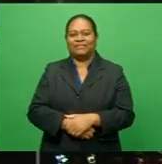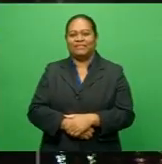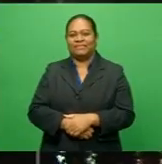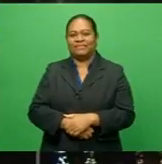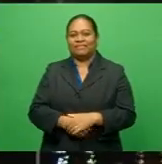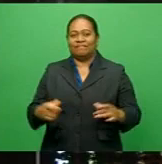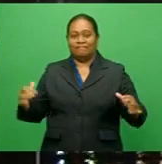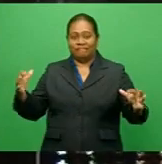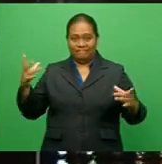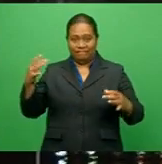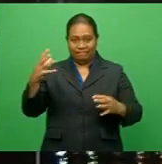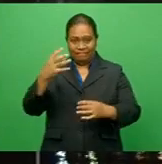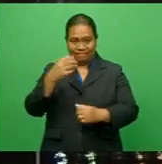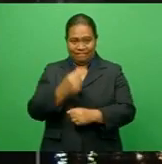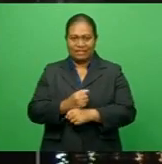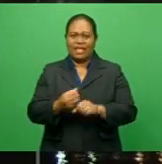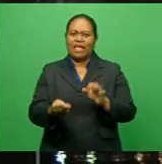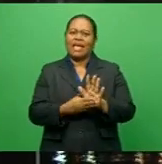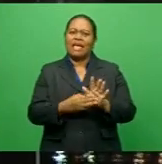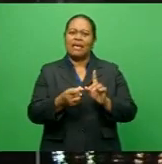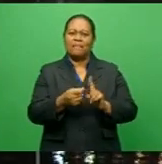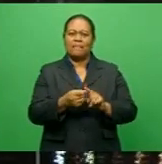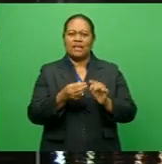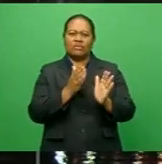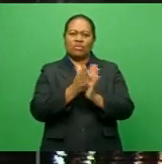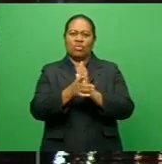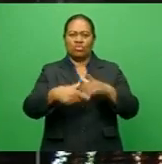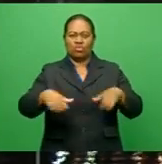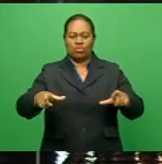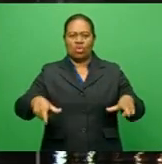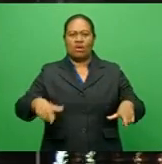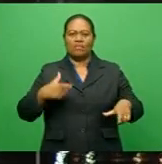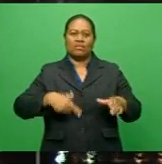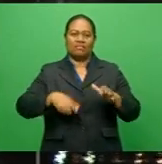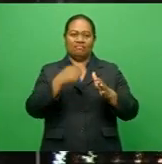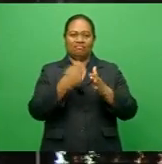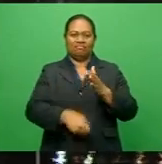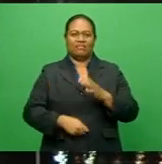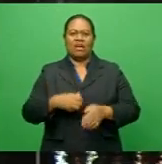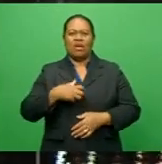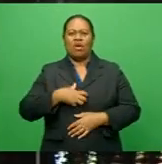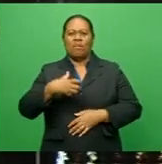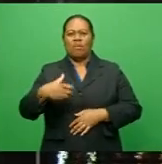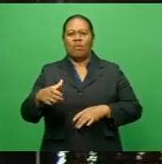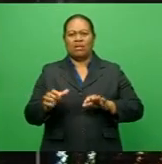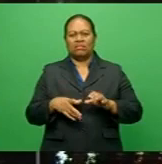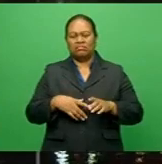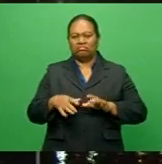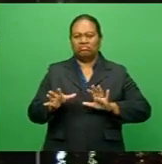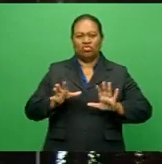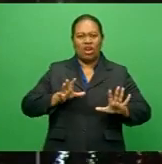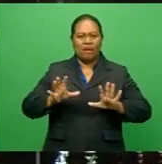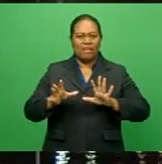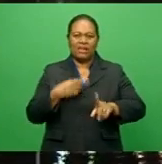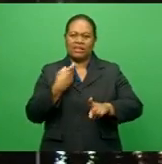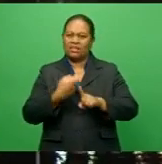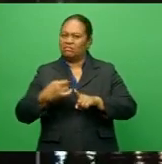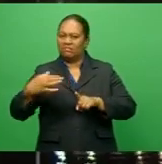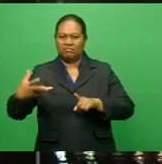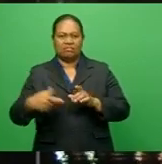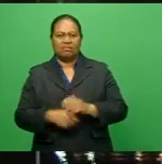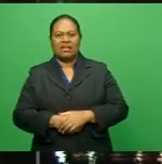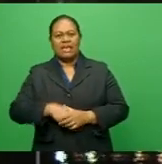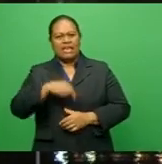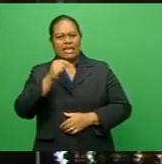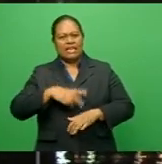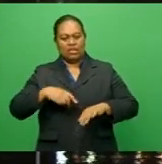And recapping the main stories, MPs appear in court over charges. More drama in Kishore Kumar's case and we need